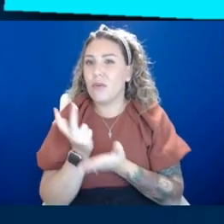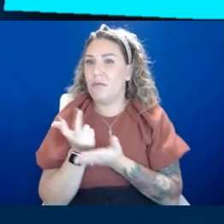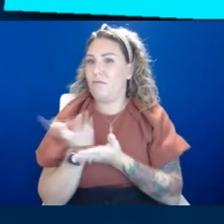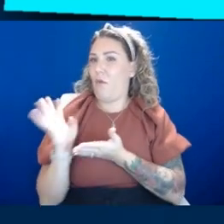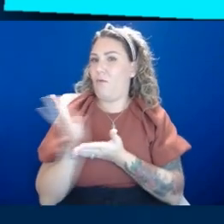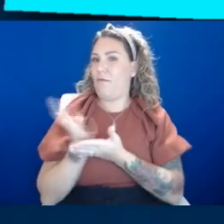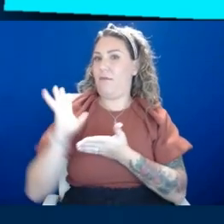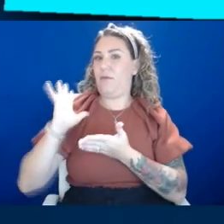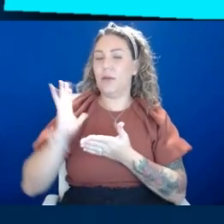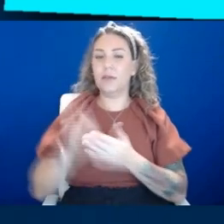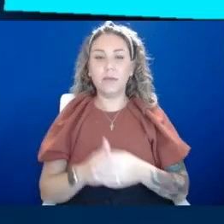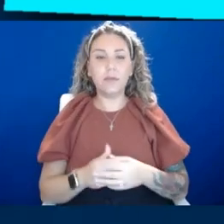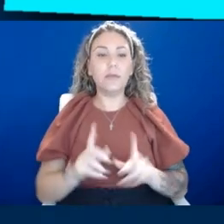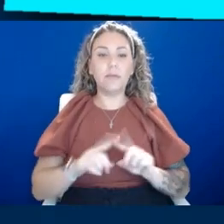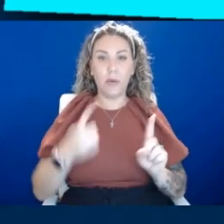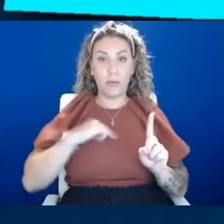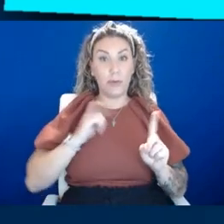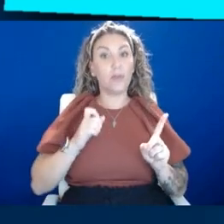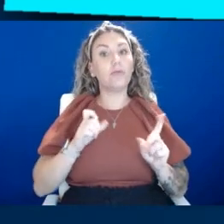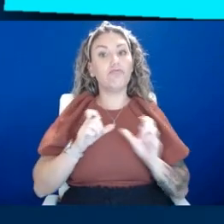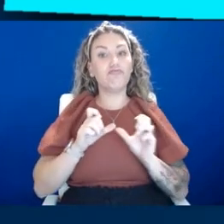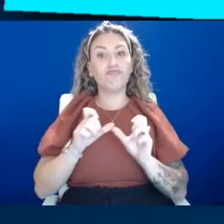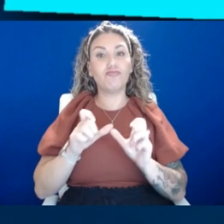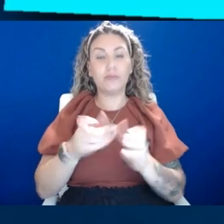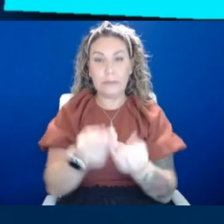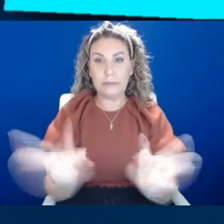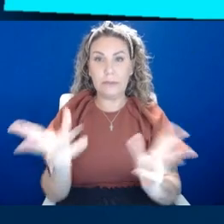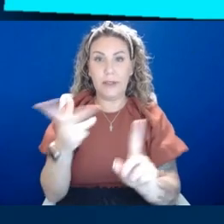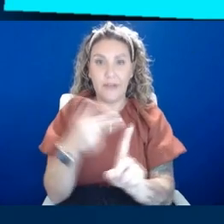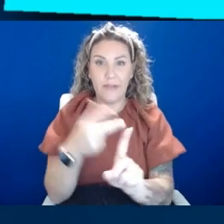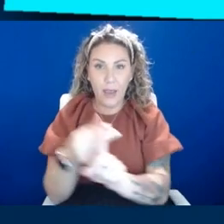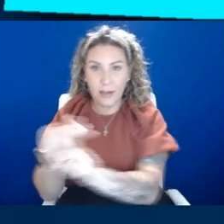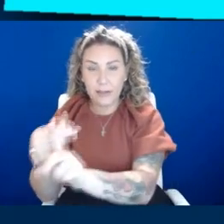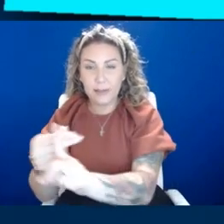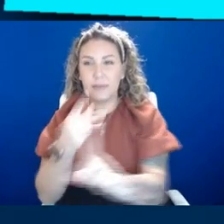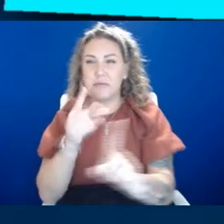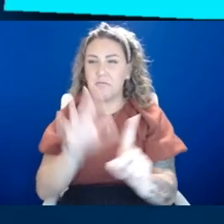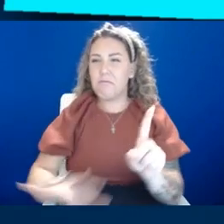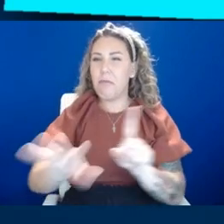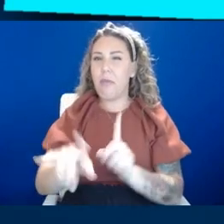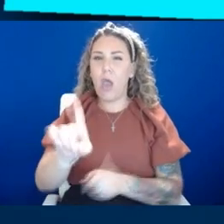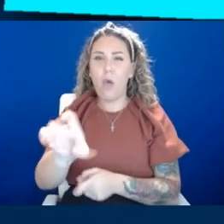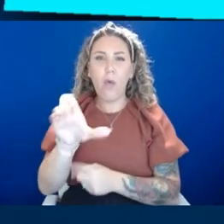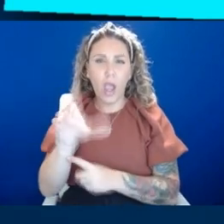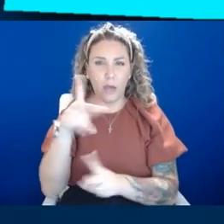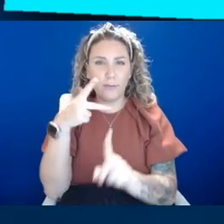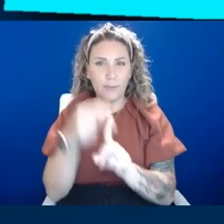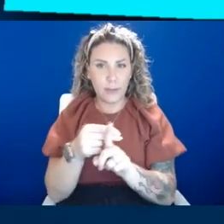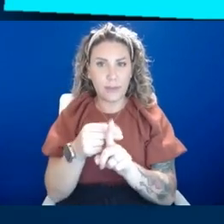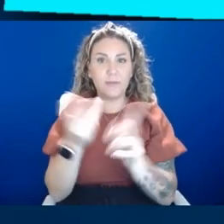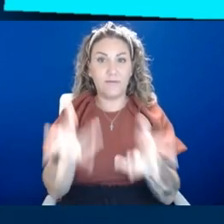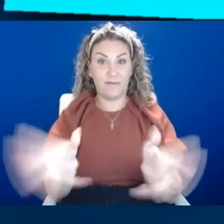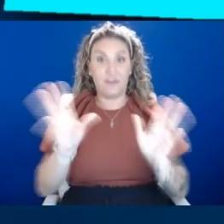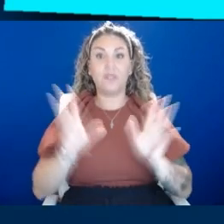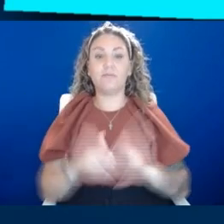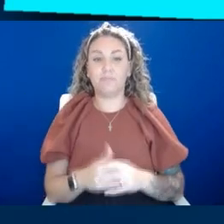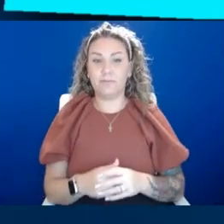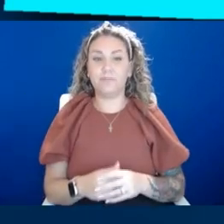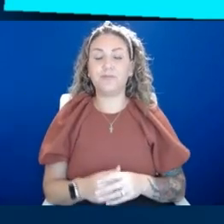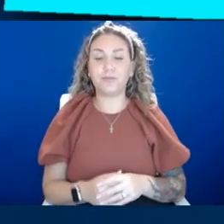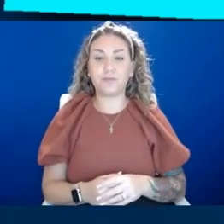And we know that we are continuing to give out vaccine. think we've given just about 100 doses or so of the vaccine since we opened it